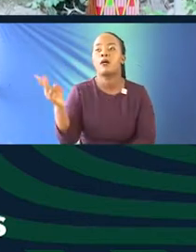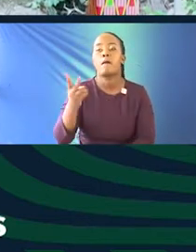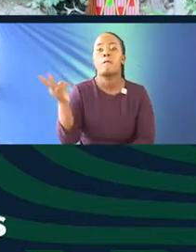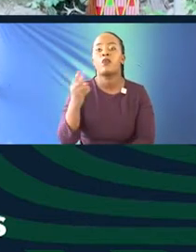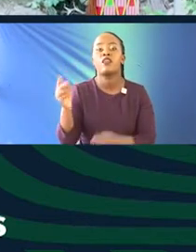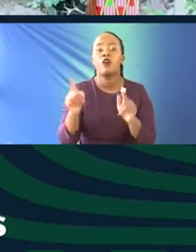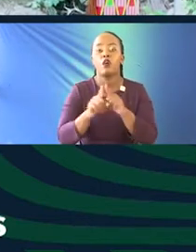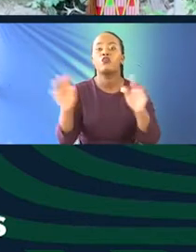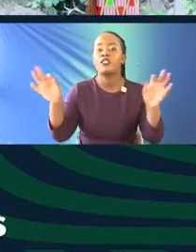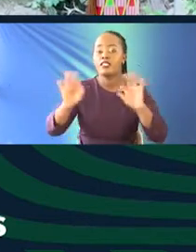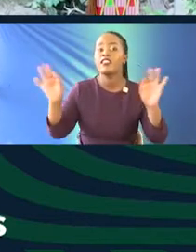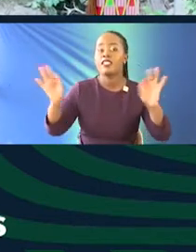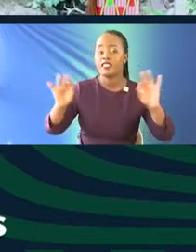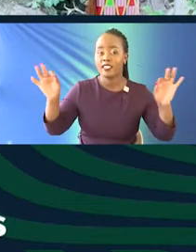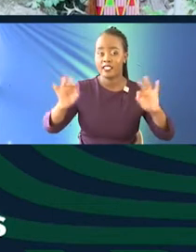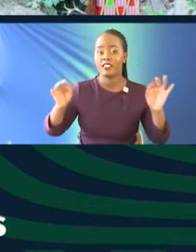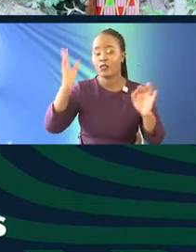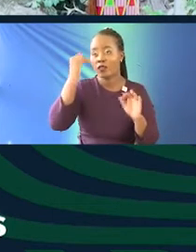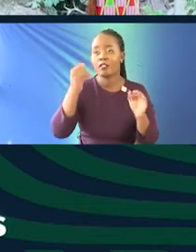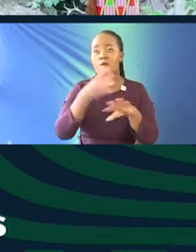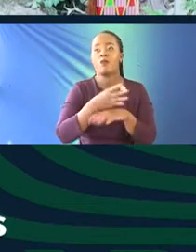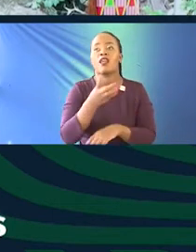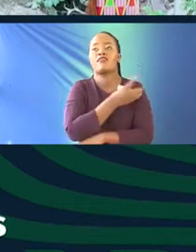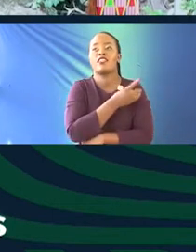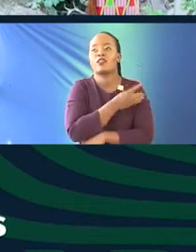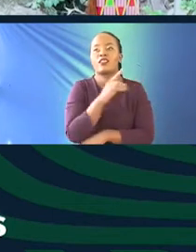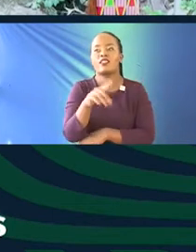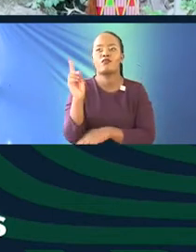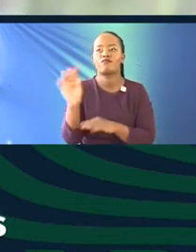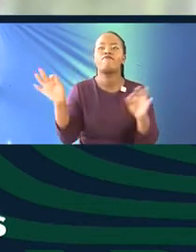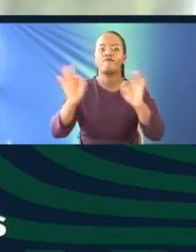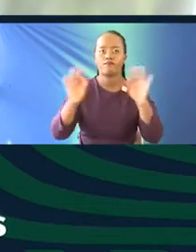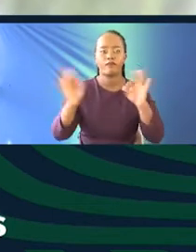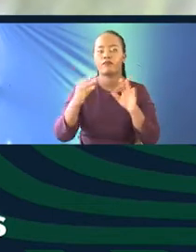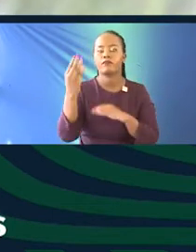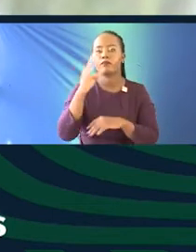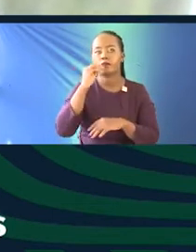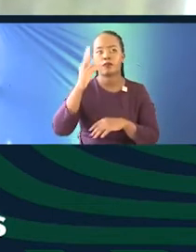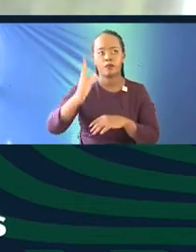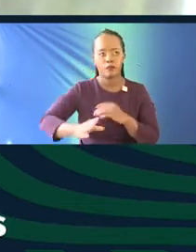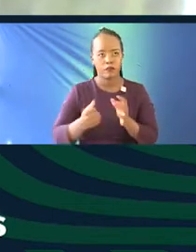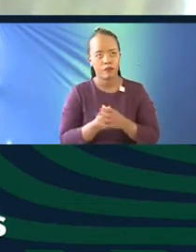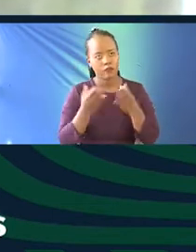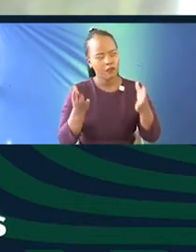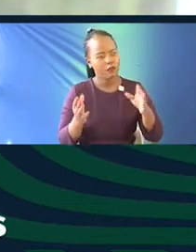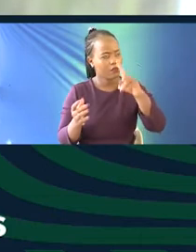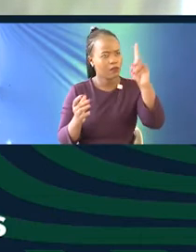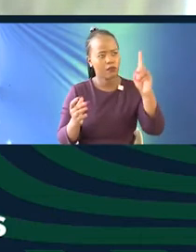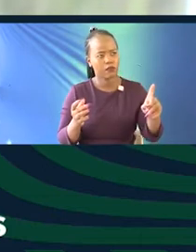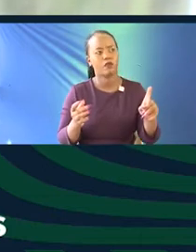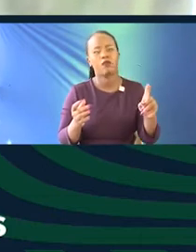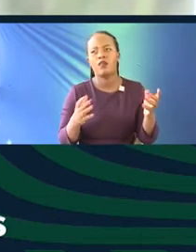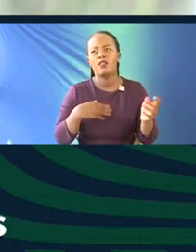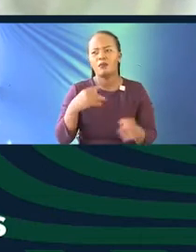especially interesting listening to you after Dr. Nyairo's amazing, amazing keynote. So a question, Angela, for